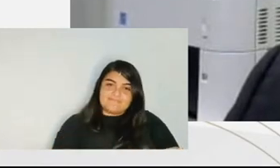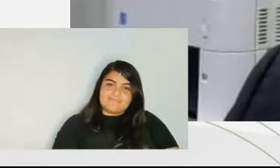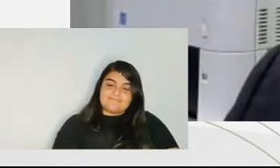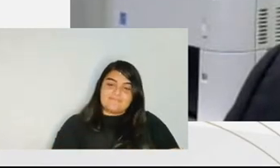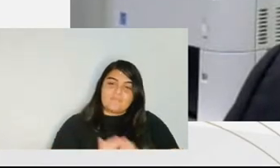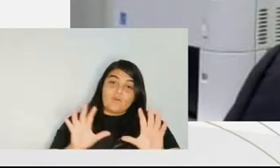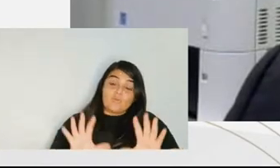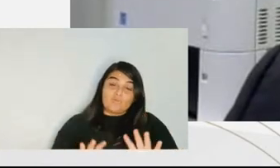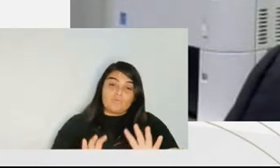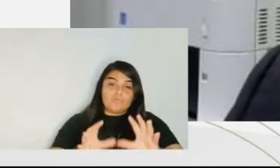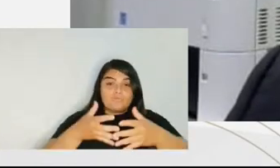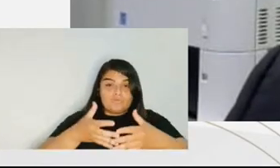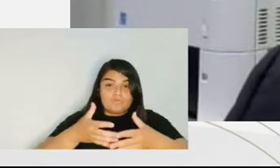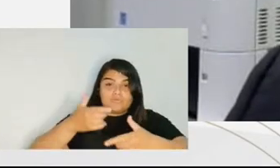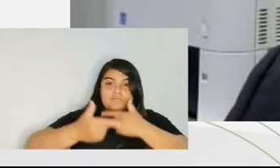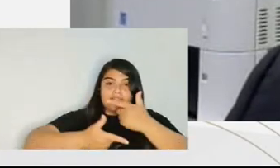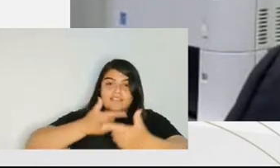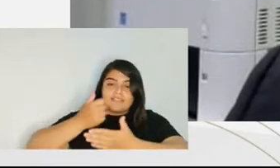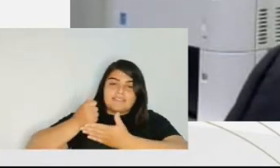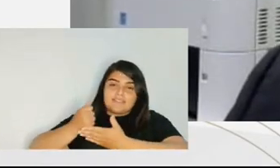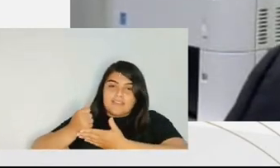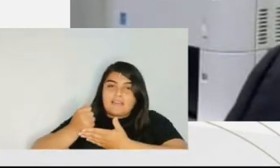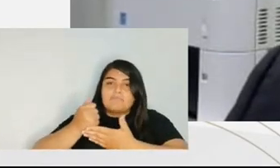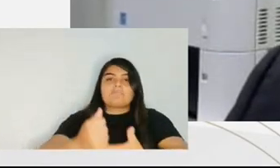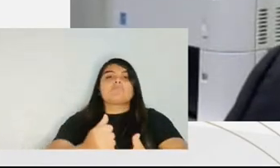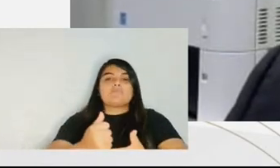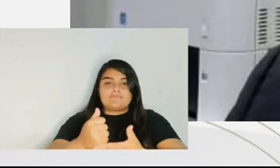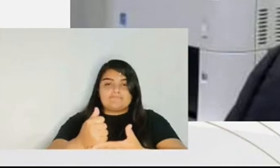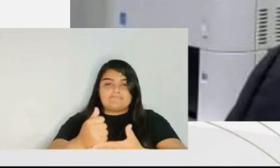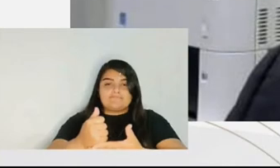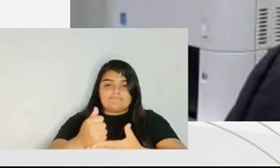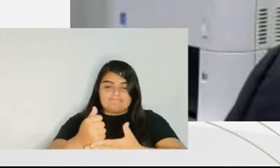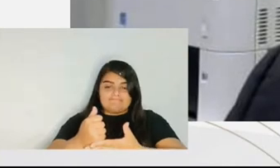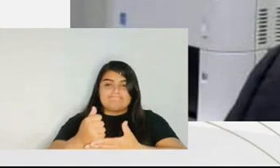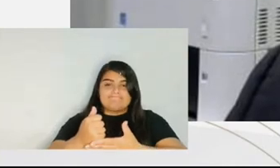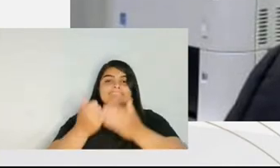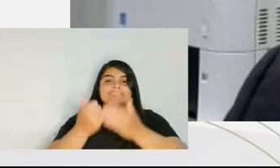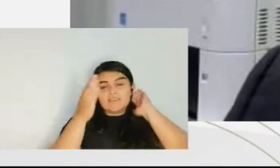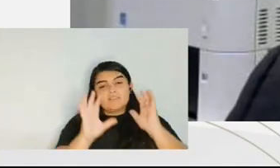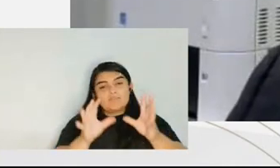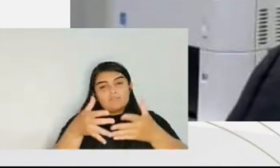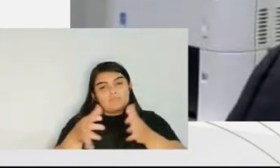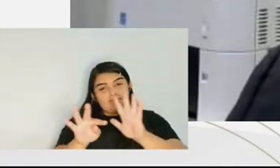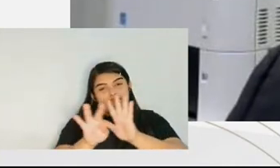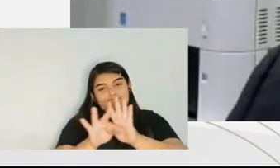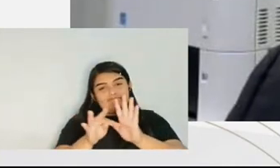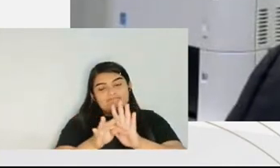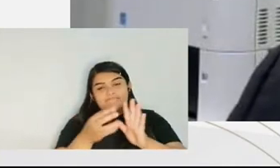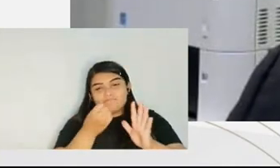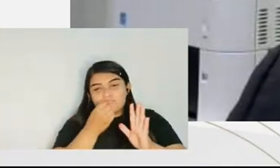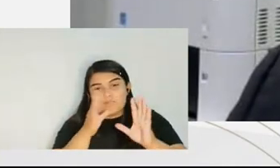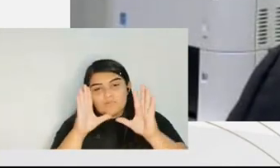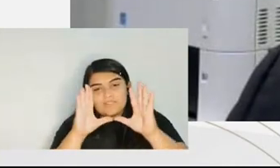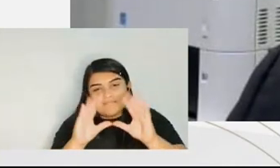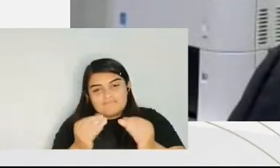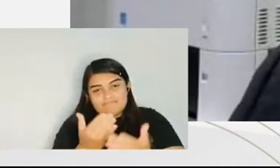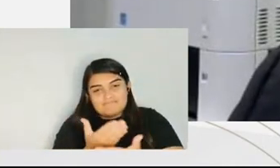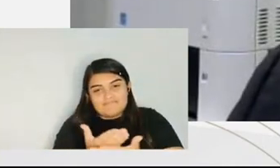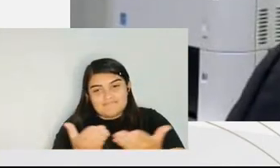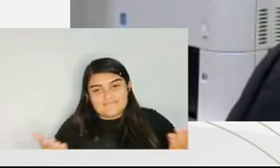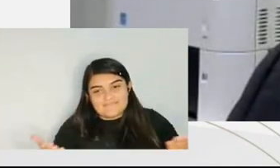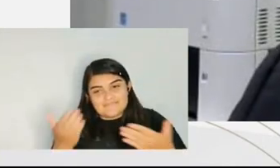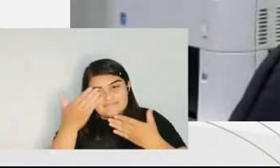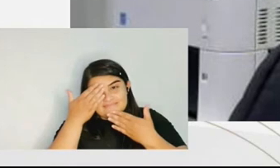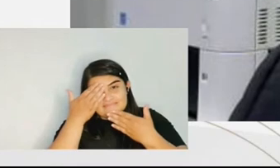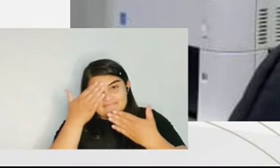happy and very glad to have joined. Thanks everyone for supporting us, our technical team. And I